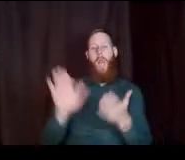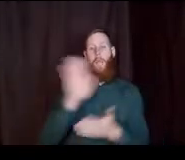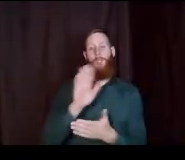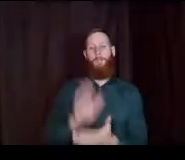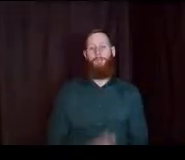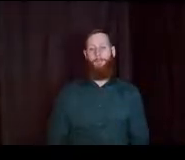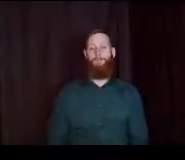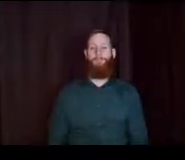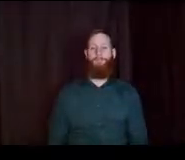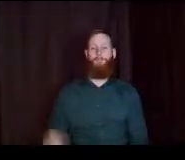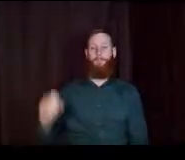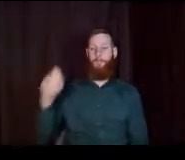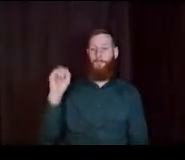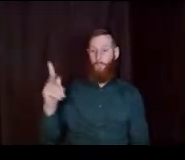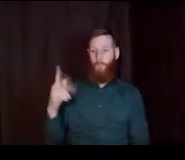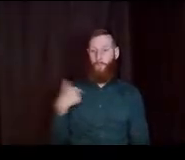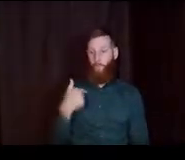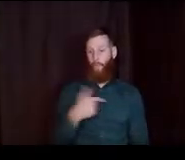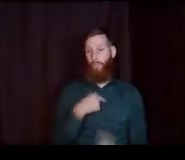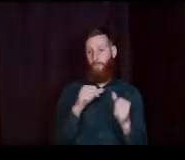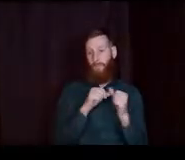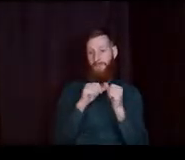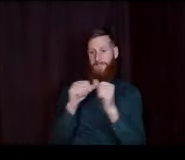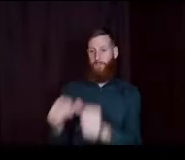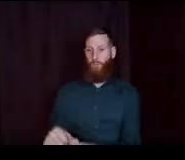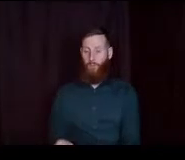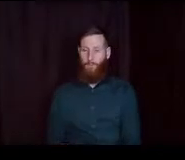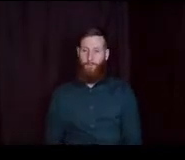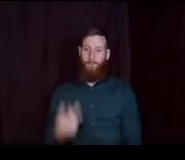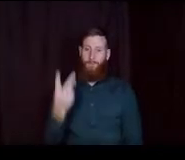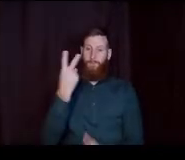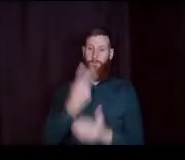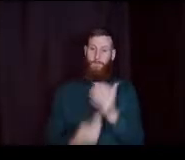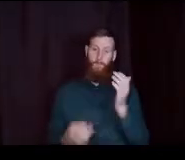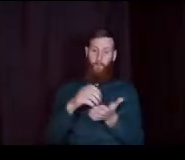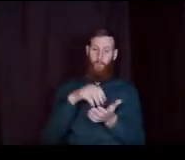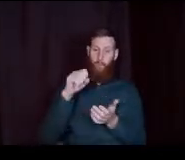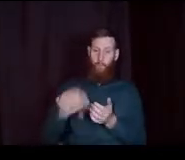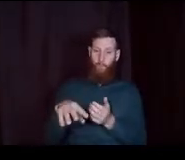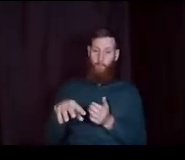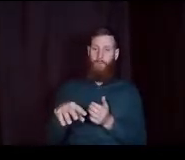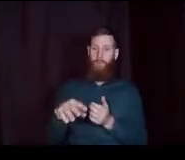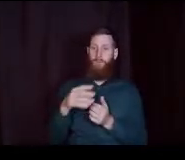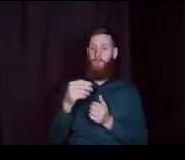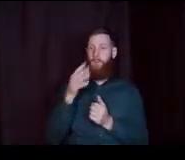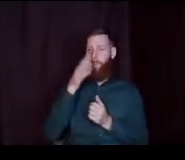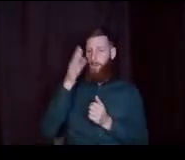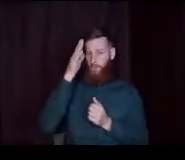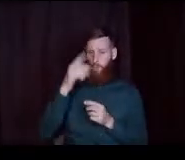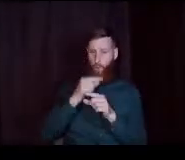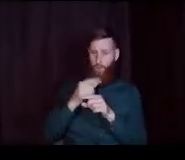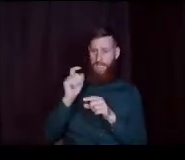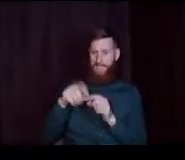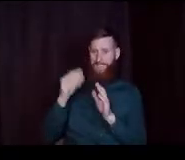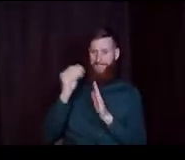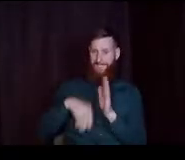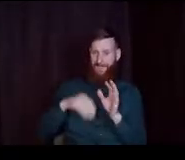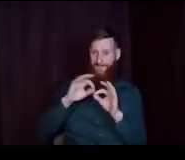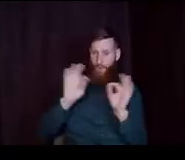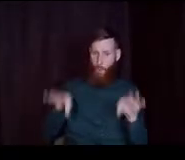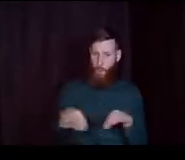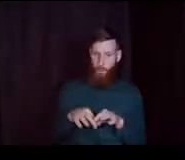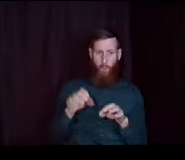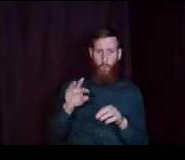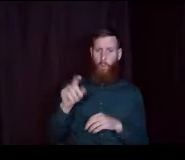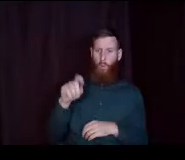Alright, we are going to continue on. do both students and guardian. parent guardian needs to fill out the FAFSA form. or should